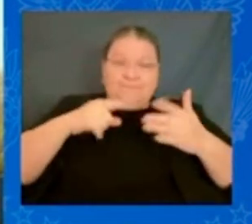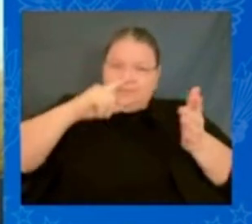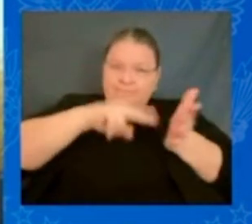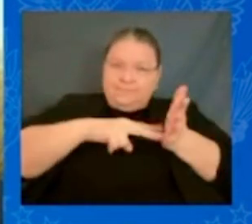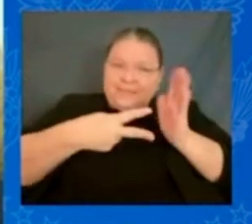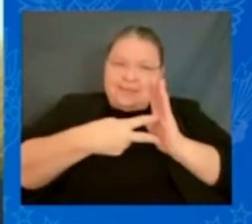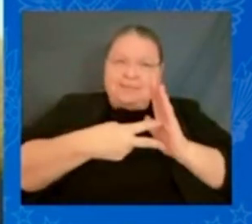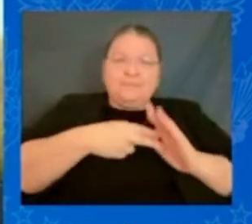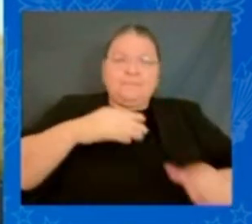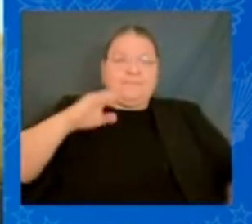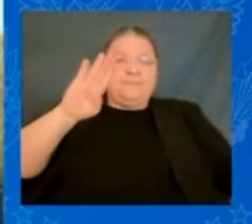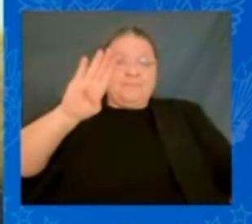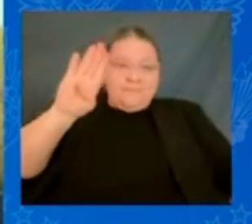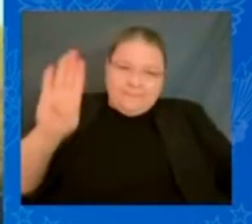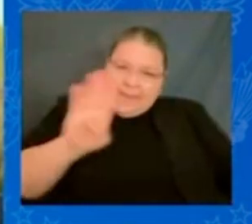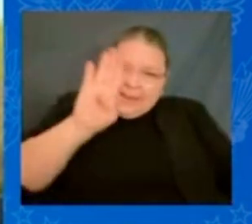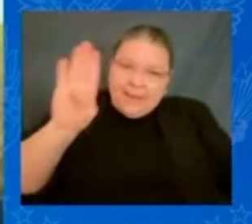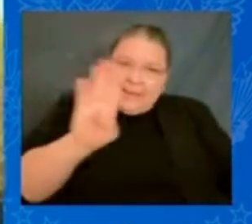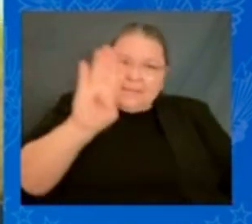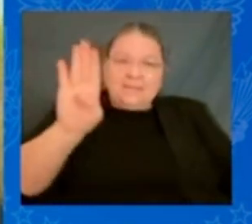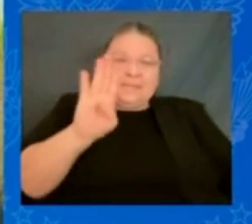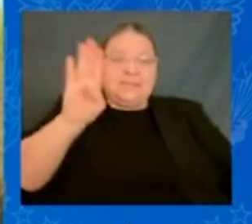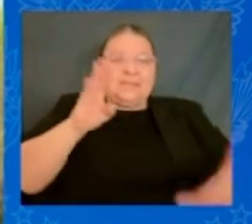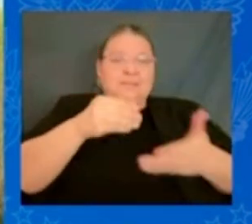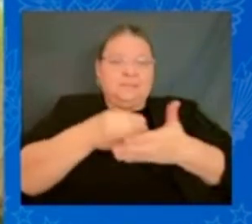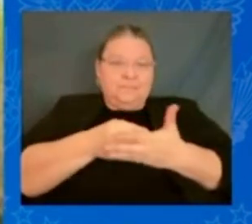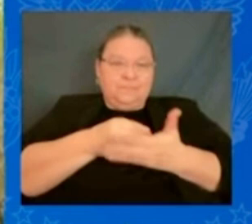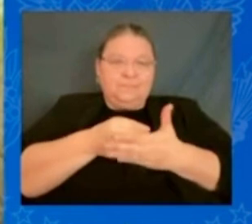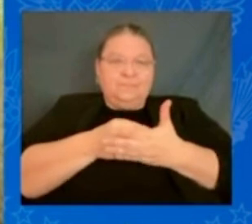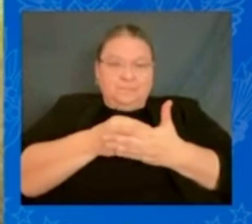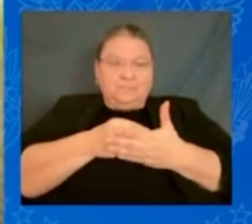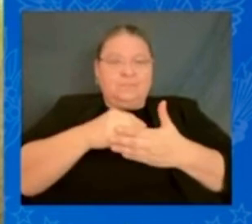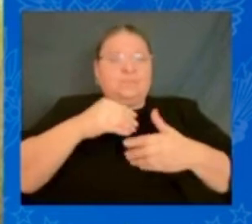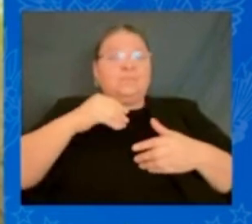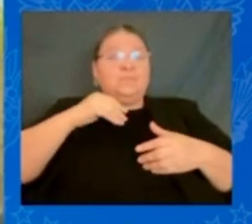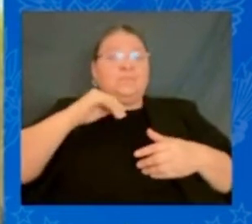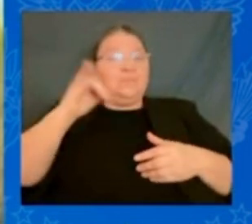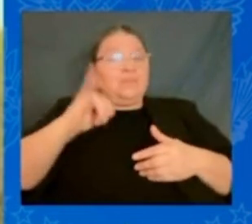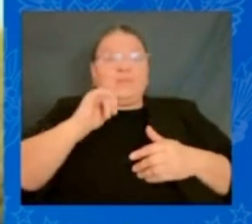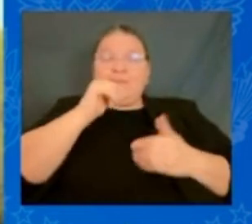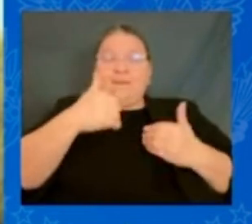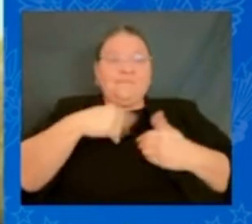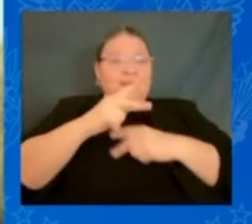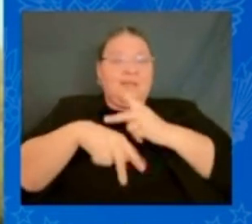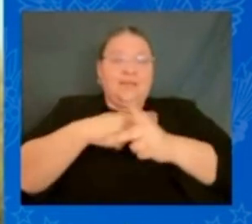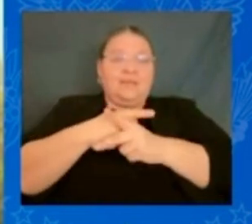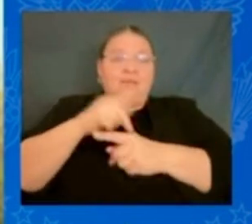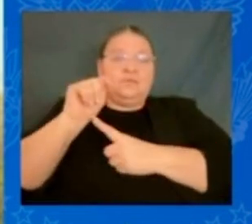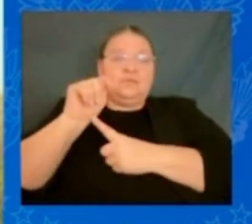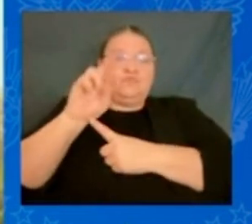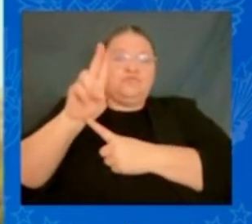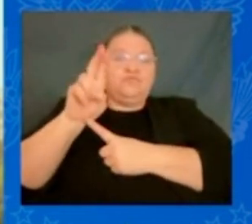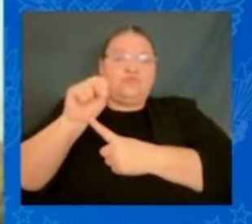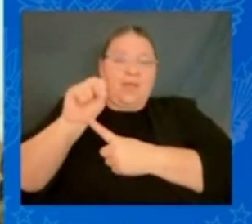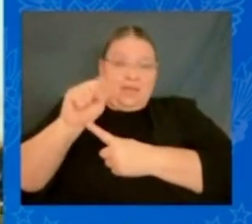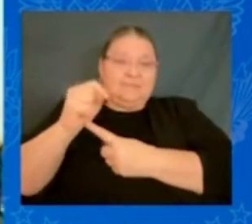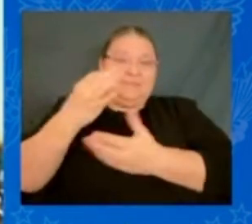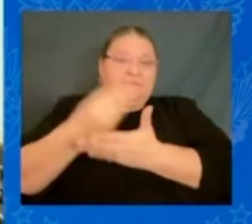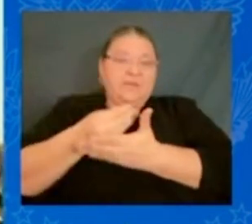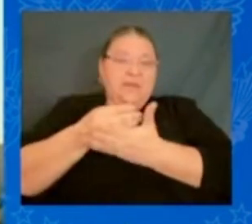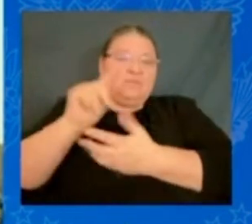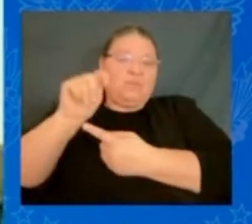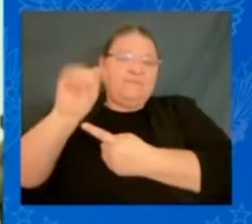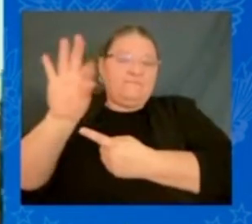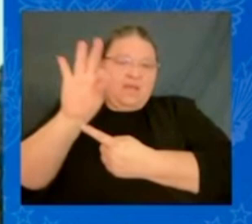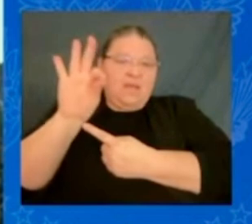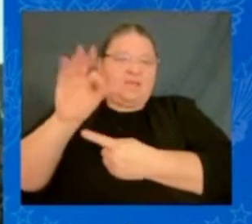They don't have the kind of trust funds that the major schools have. So guess what? It leaves out an awful lot of qualified